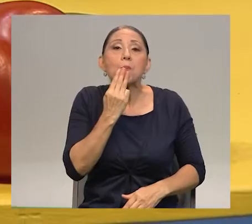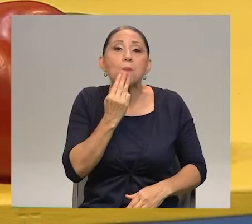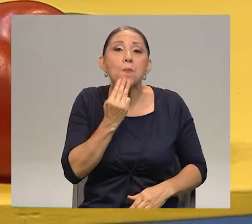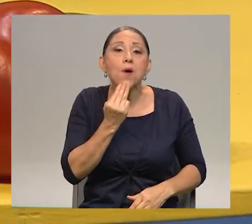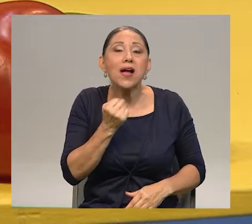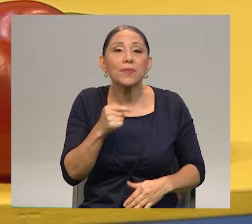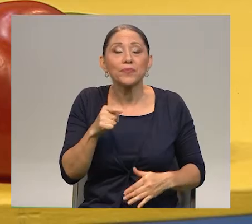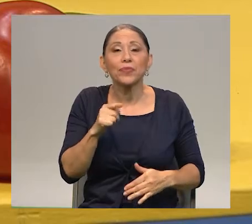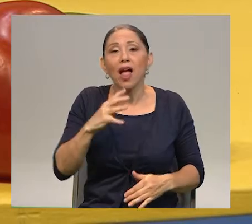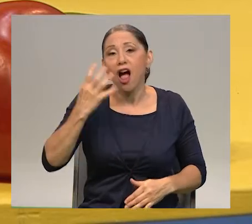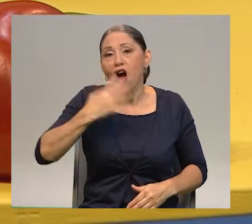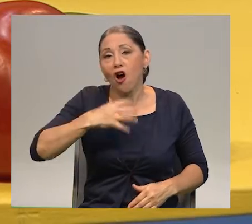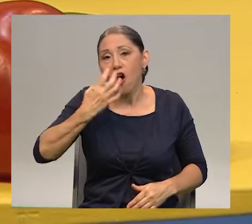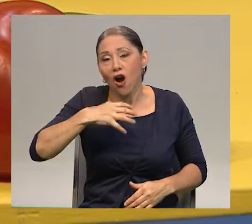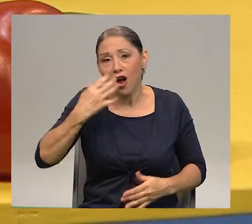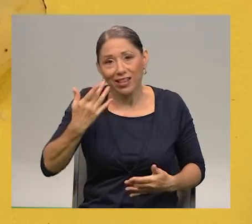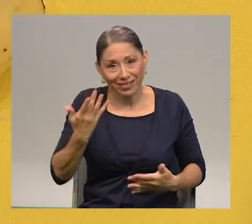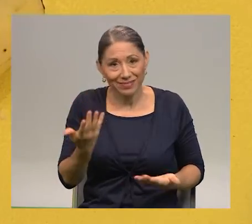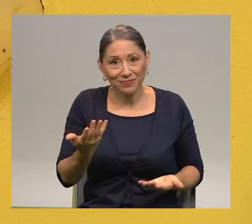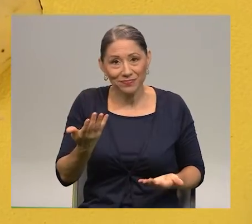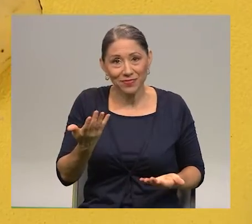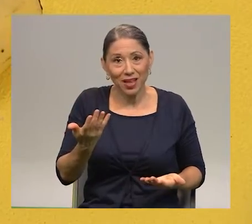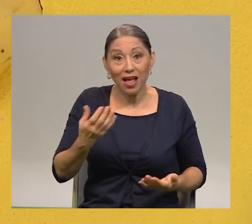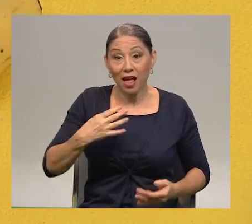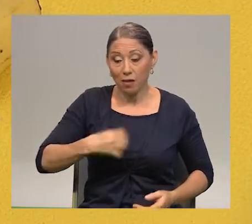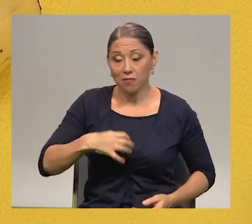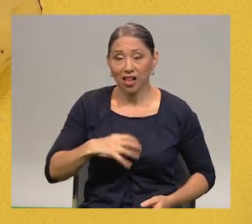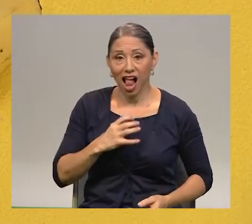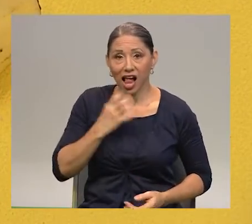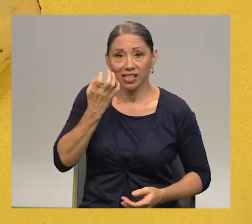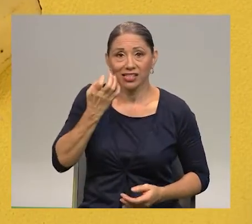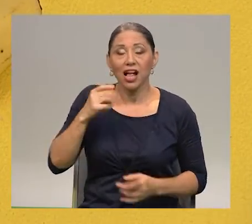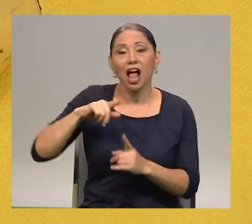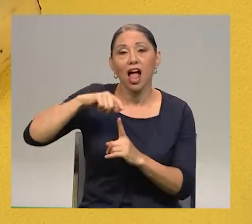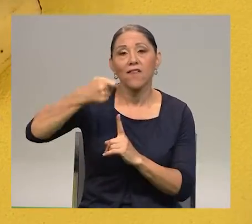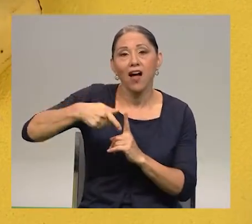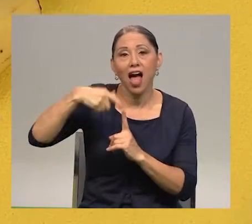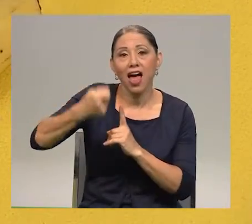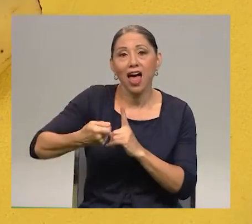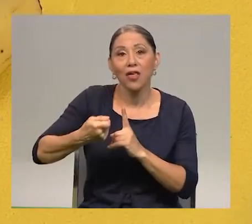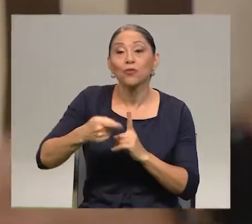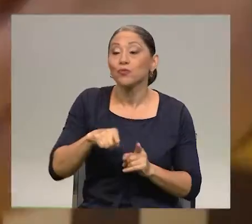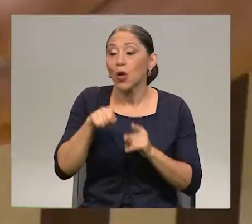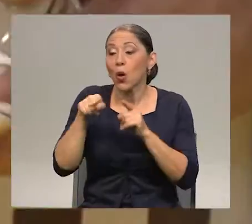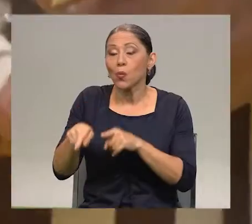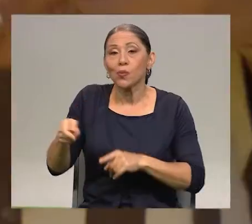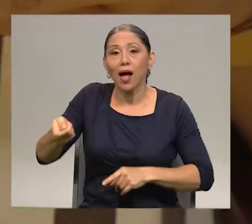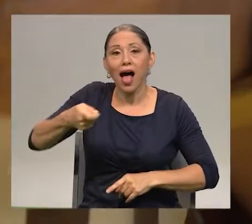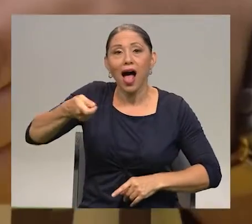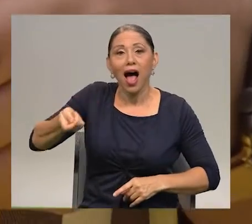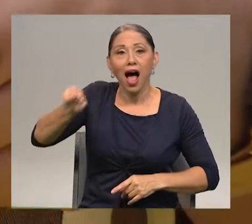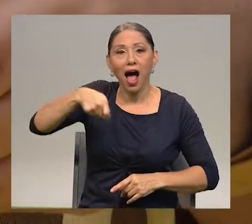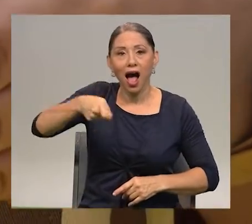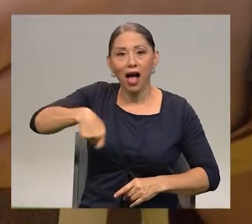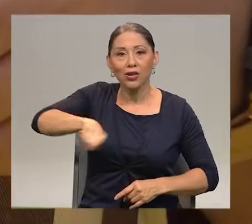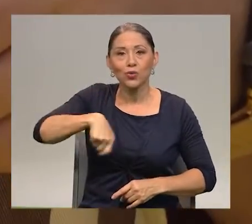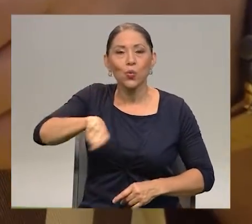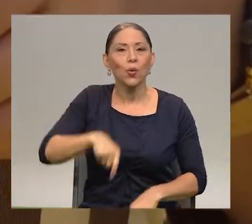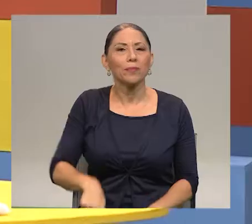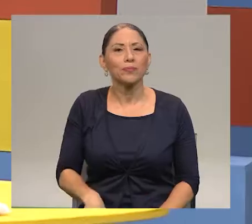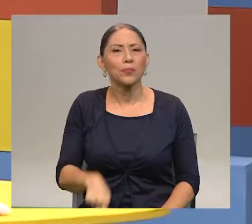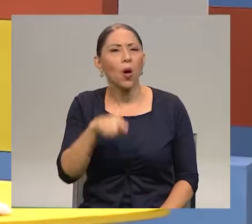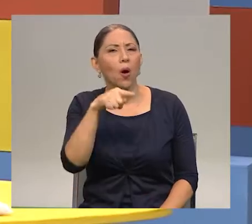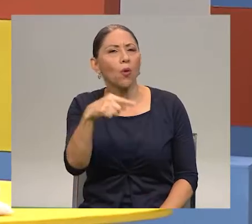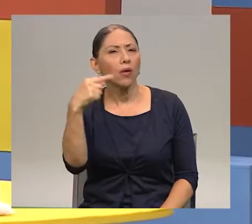honey, fruits, apple, banana, and sugar. What do you think